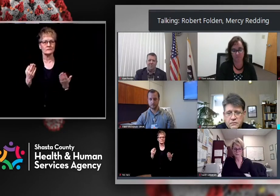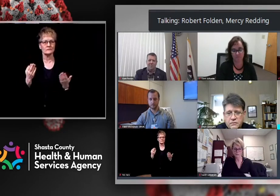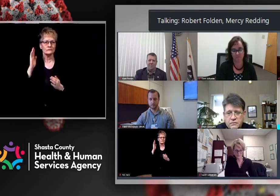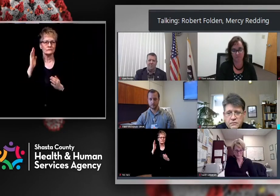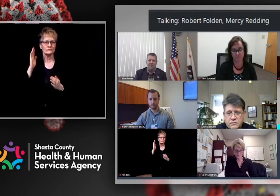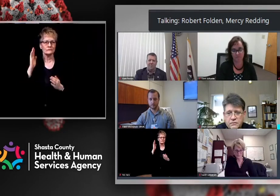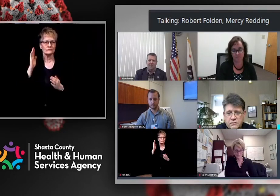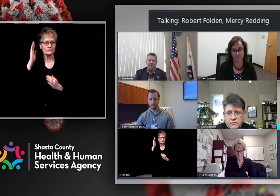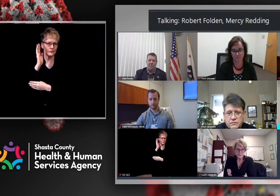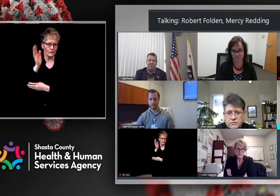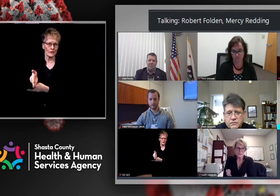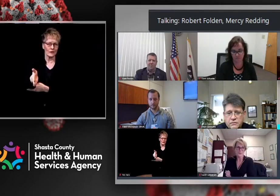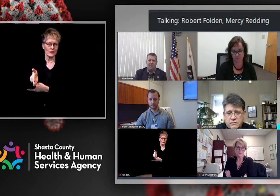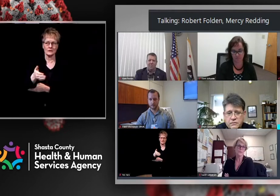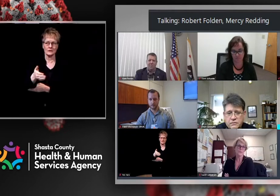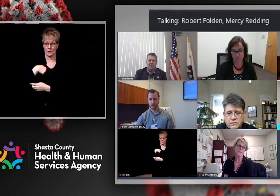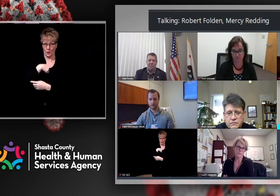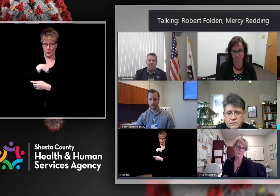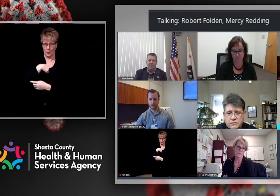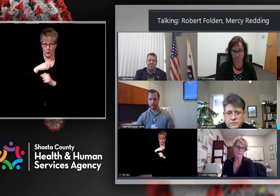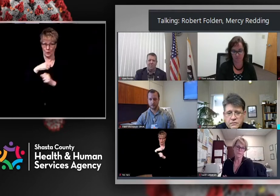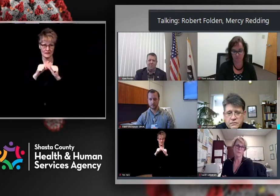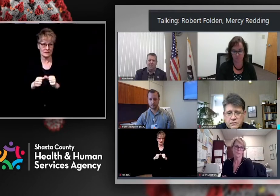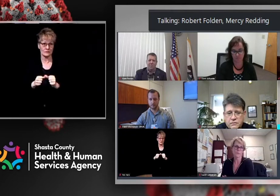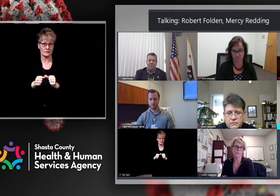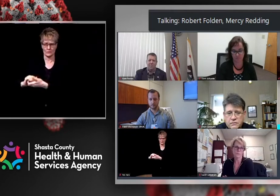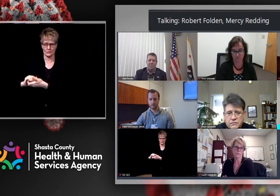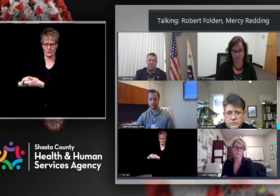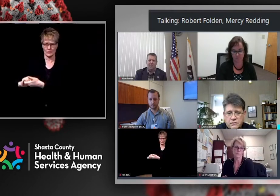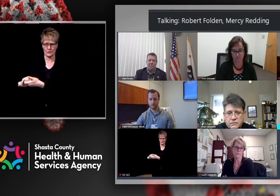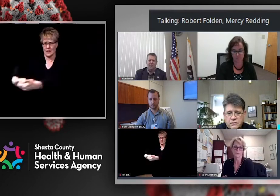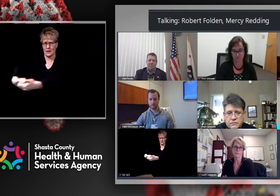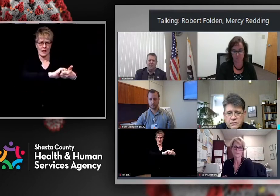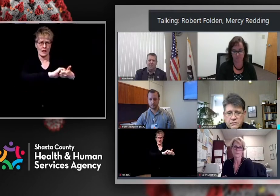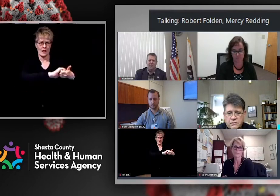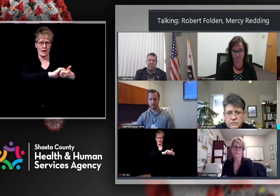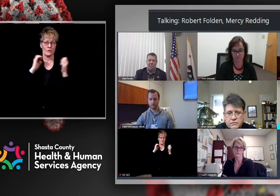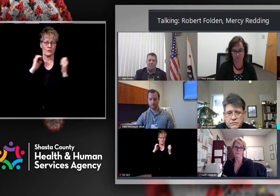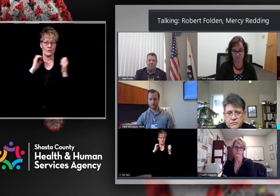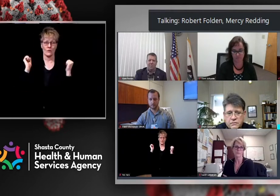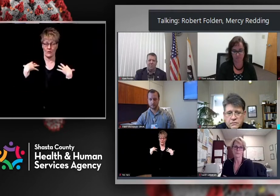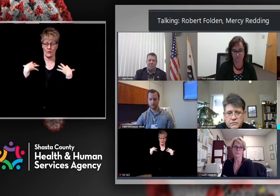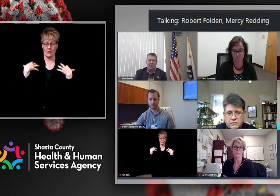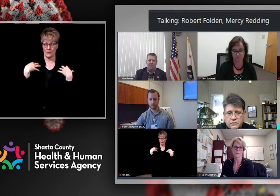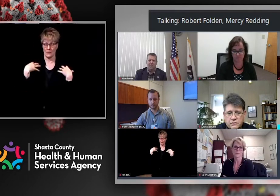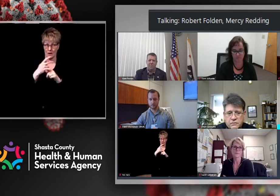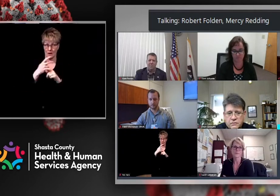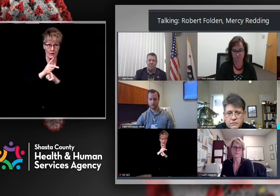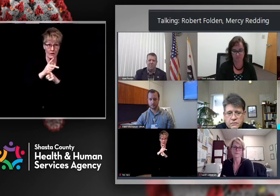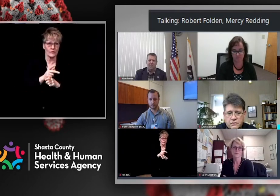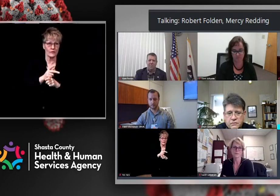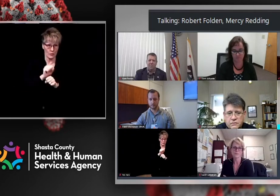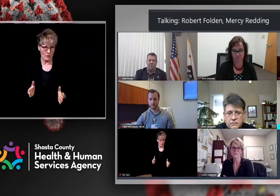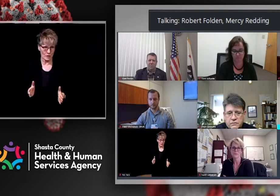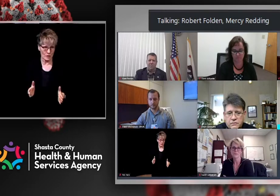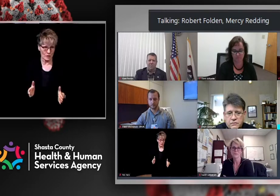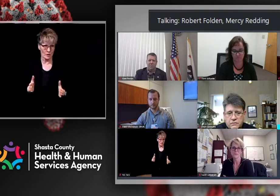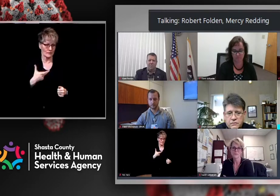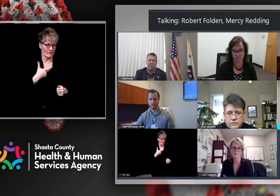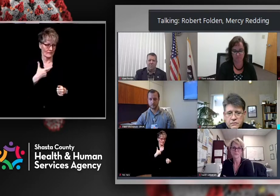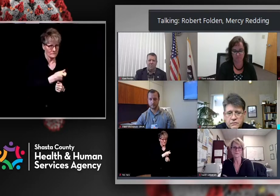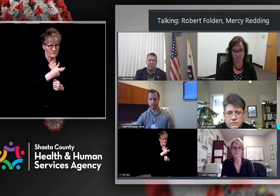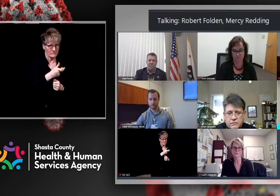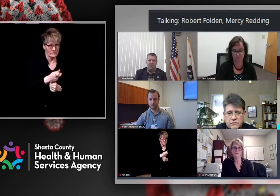all of the health care providers in getting them vaccinated. I can share that we're probably right about a 50 percent